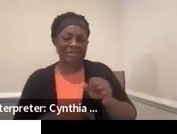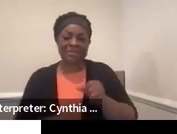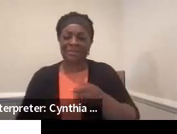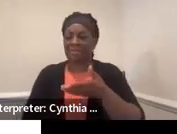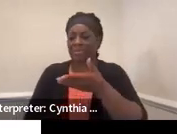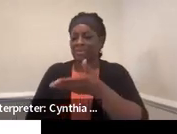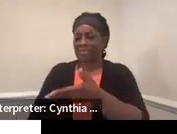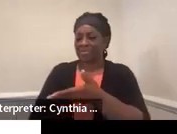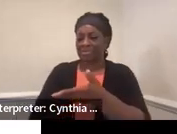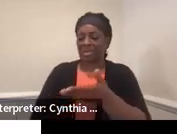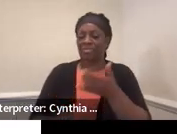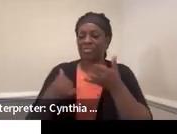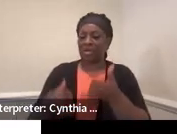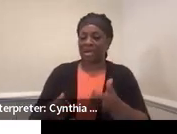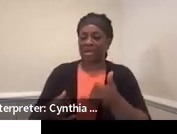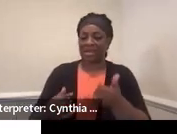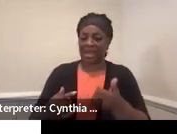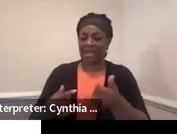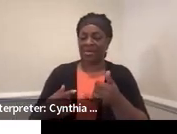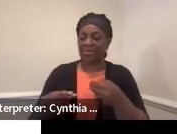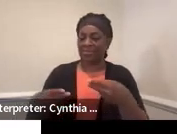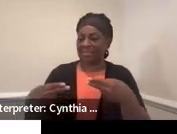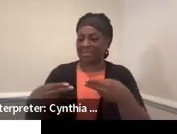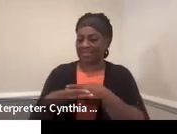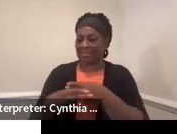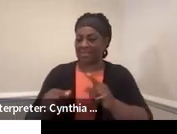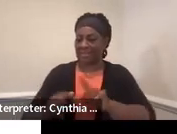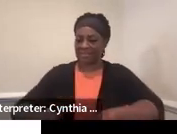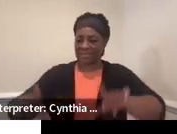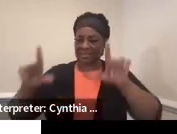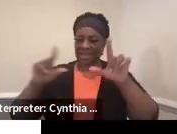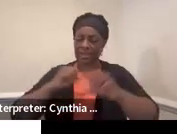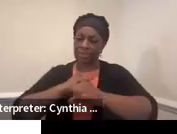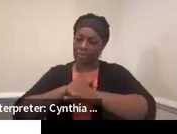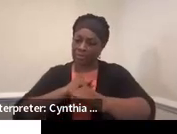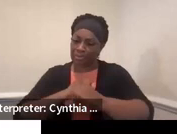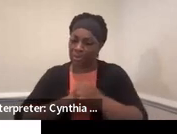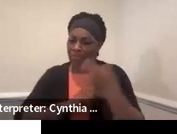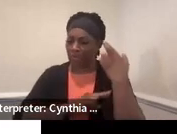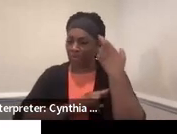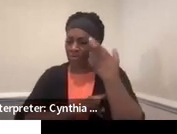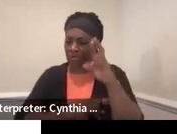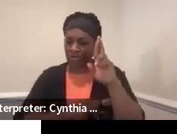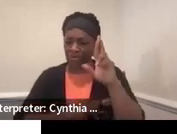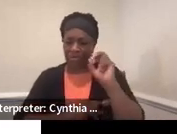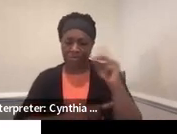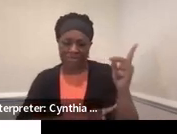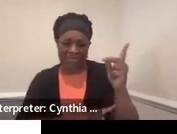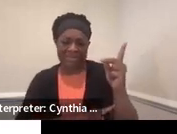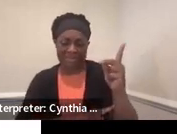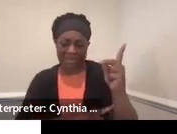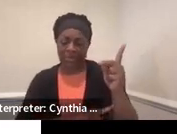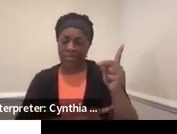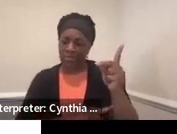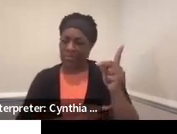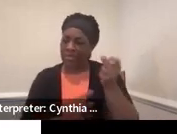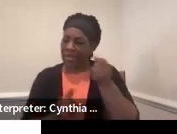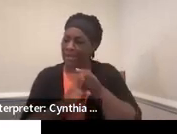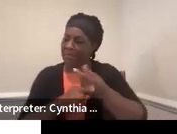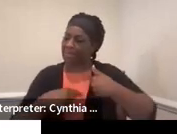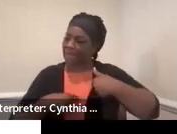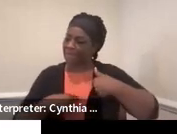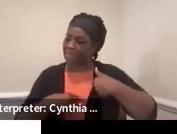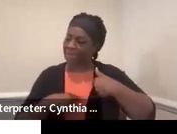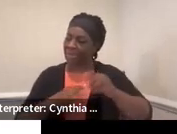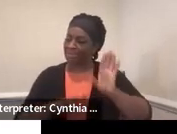I am going to go right to this one because the promoting of reasonable risk-taking is one that really resonates with me as